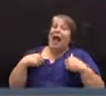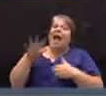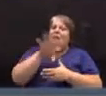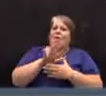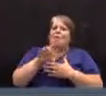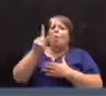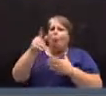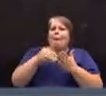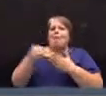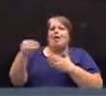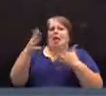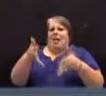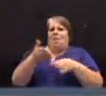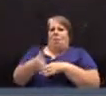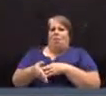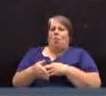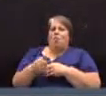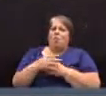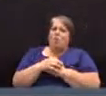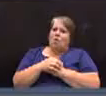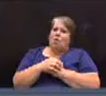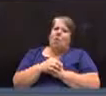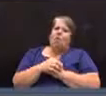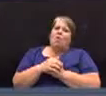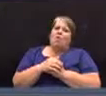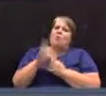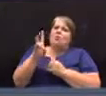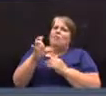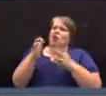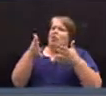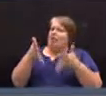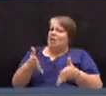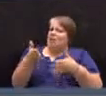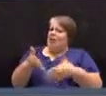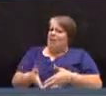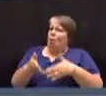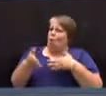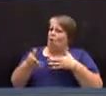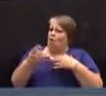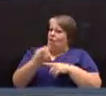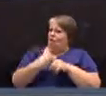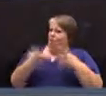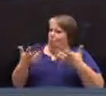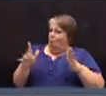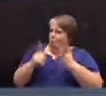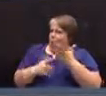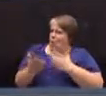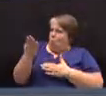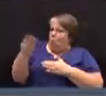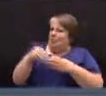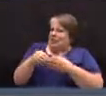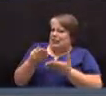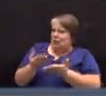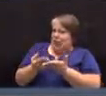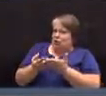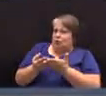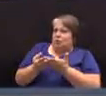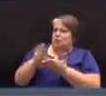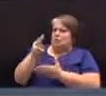million left over. Additional $700,000 from what is already proposed in the budget. Mr. Fisher, you have the floor.